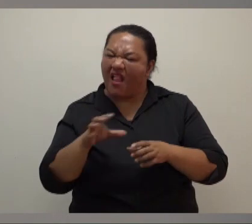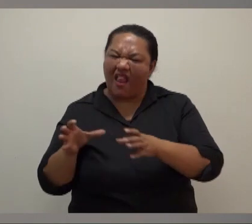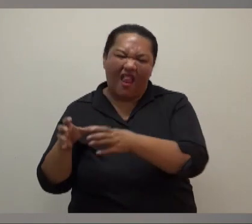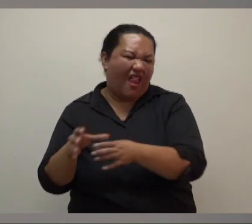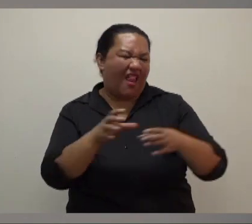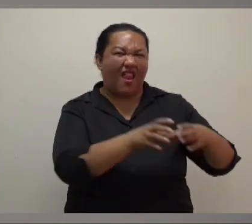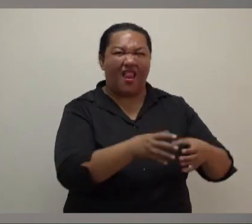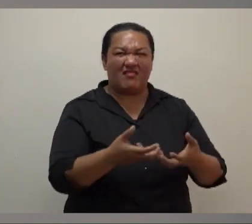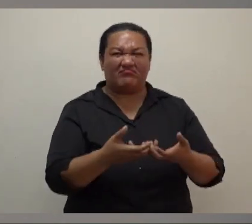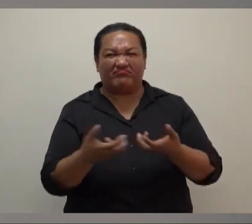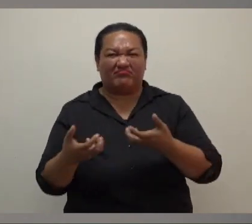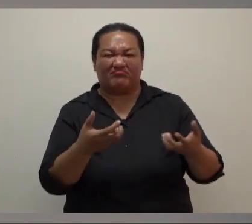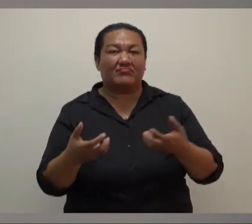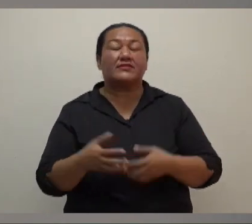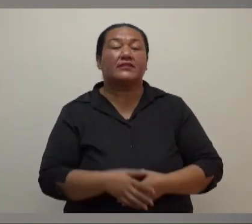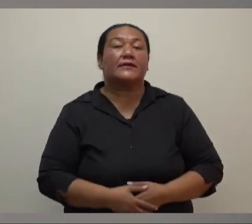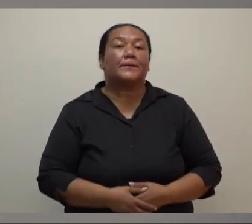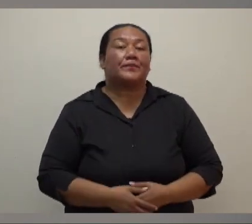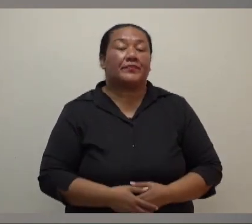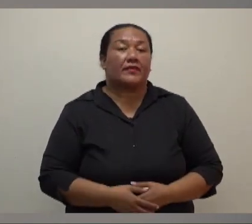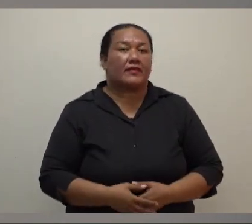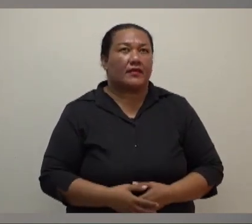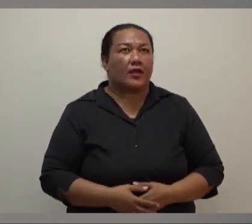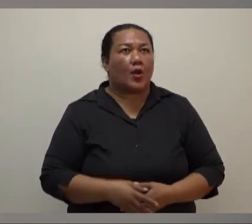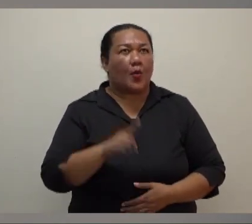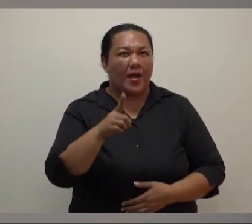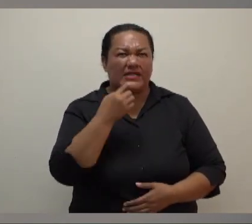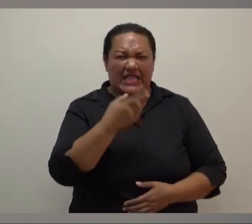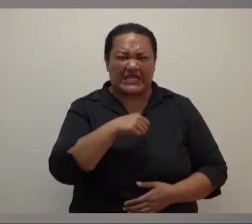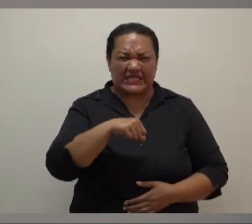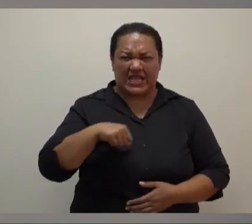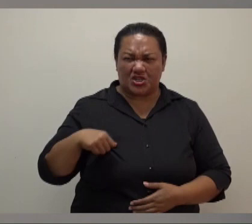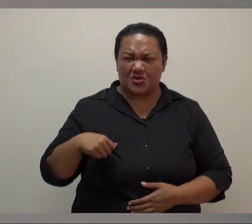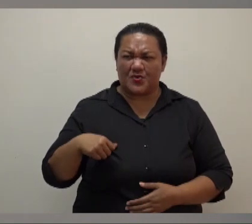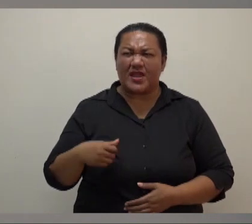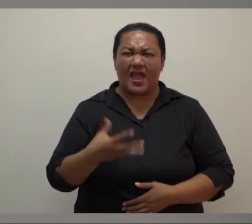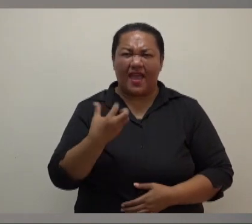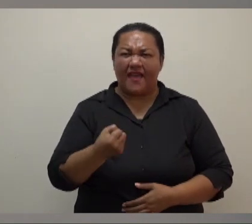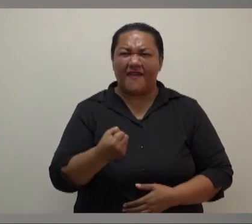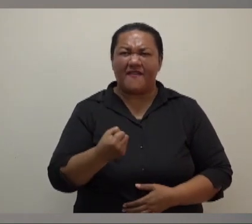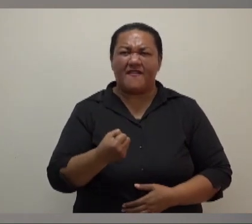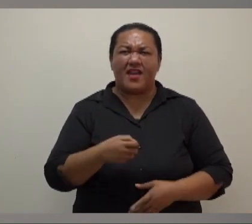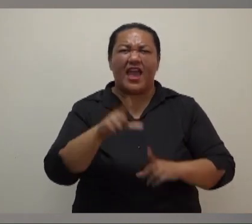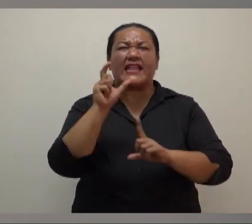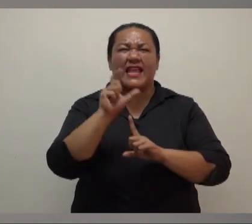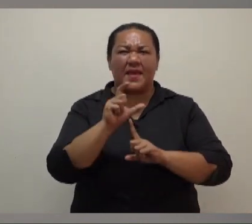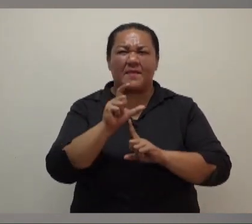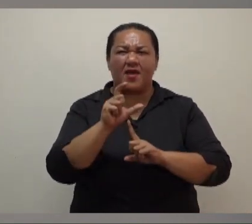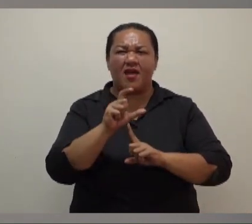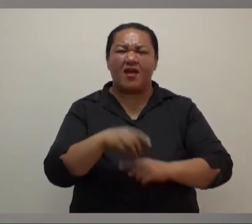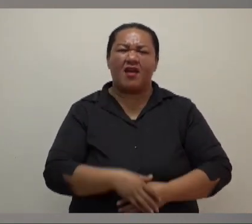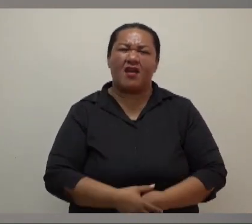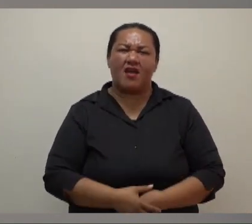dead. One of the ones who said that he had his surgery in Canberra. You know, this is all ridiculous stuff.